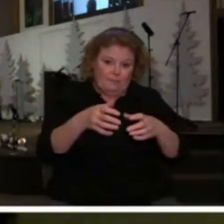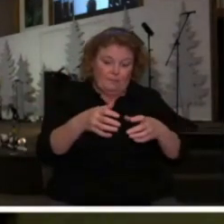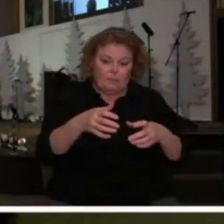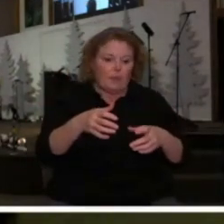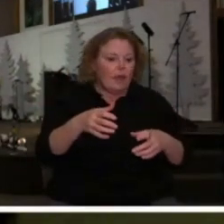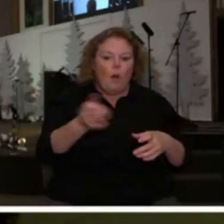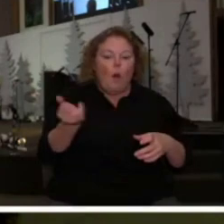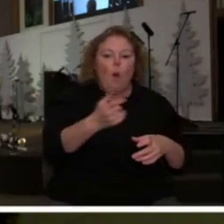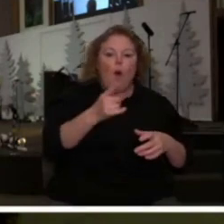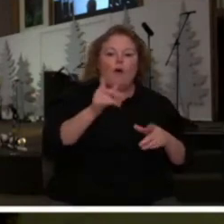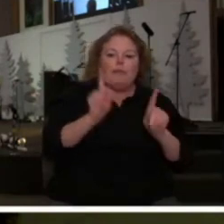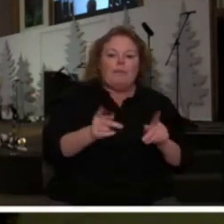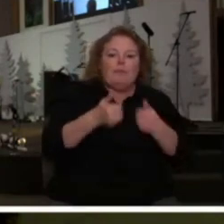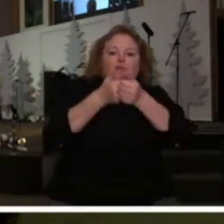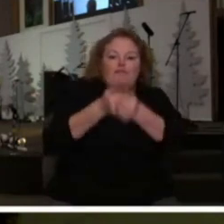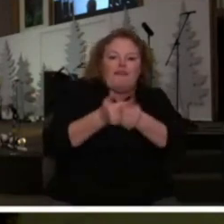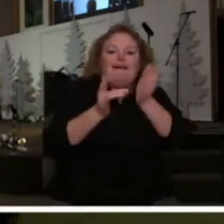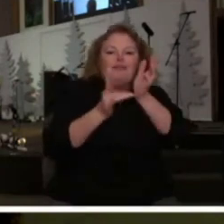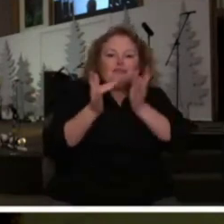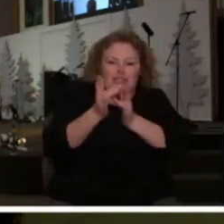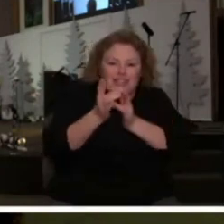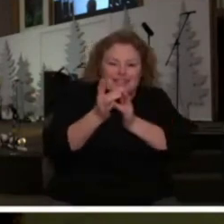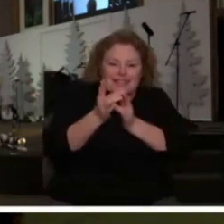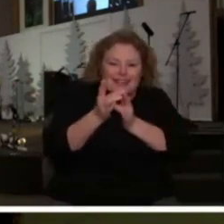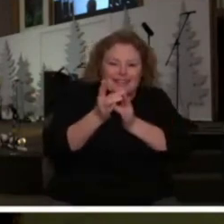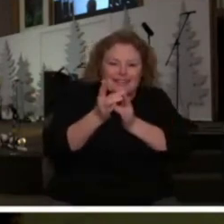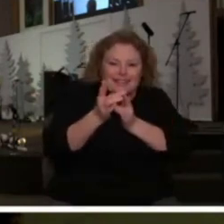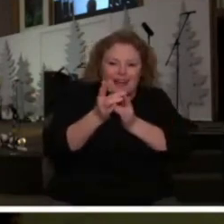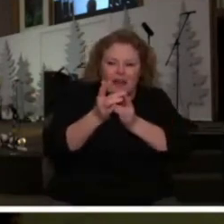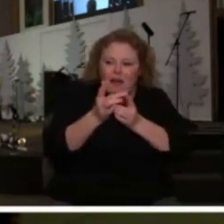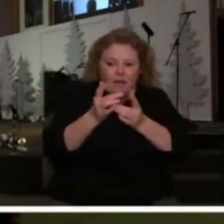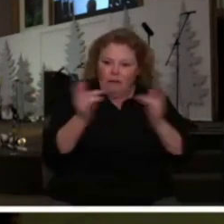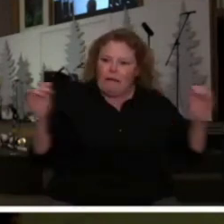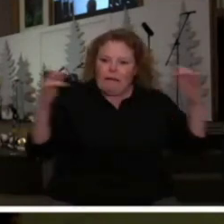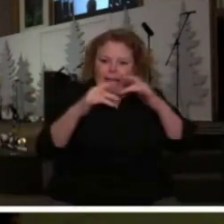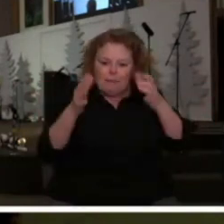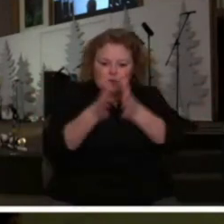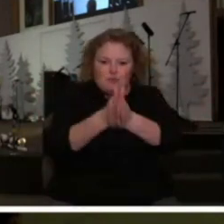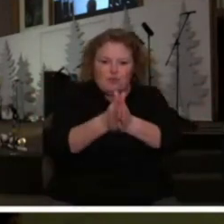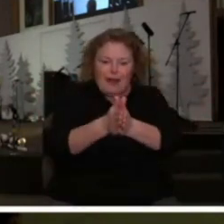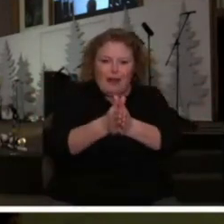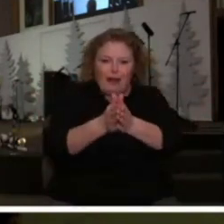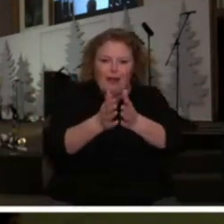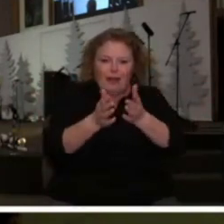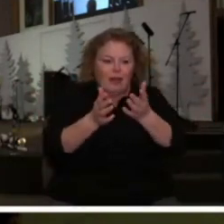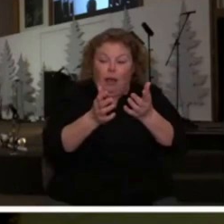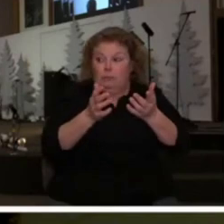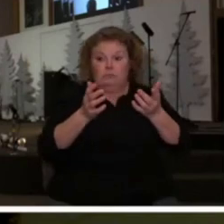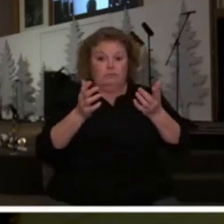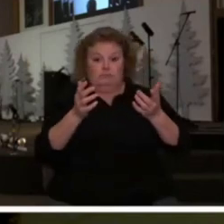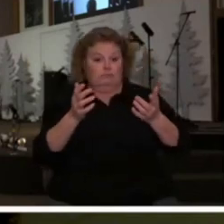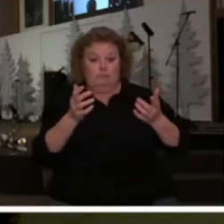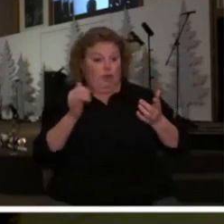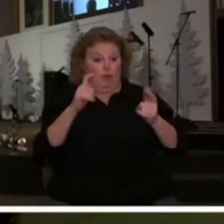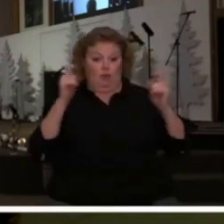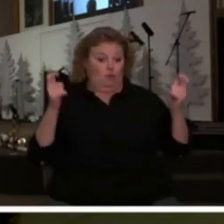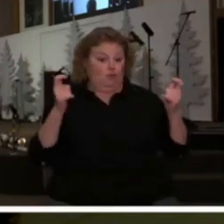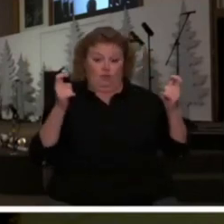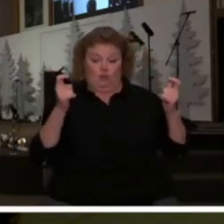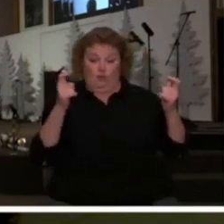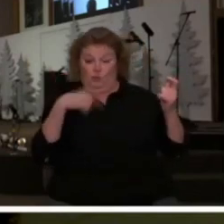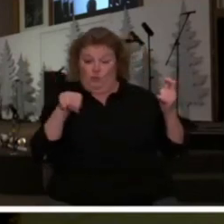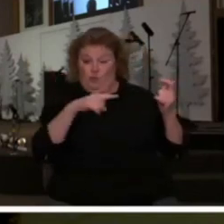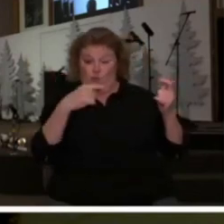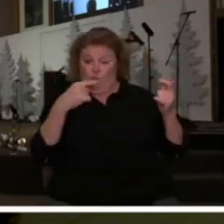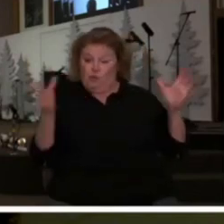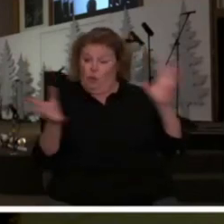followers of Jesus. And we know that the group was much larger than this. These were just a part of the group. In fact, the Scripture tells us that there was 120